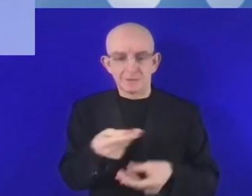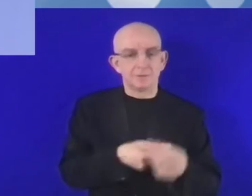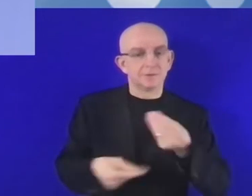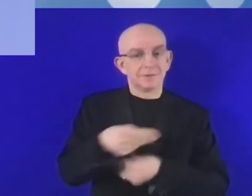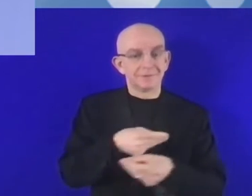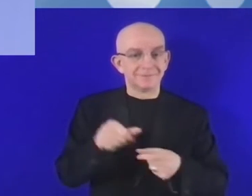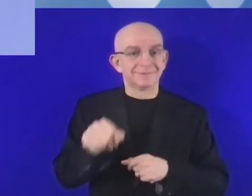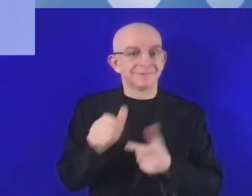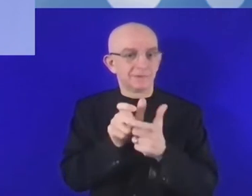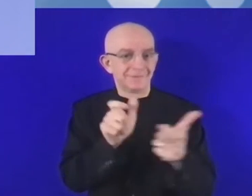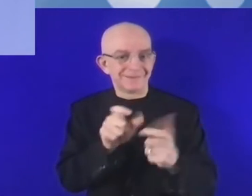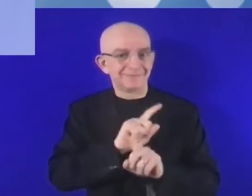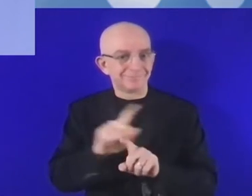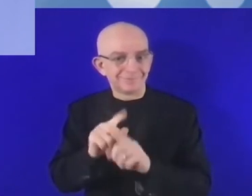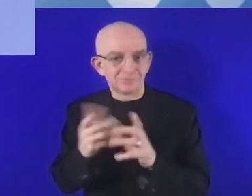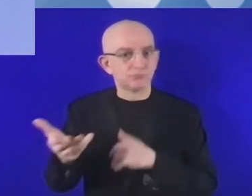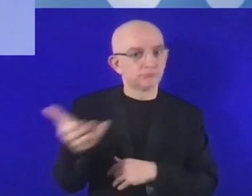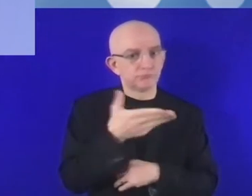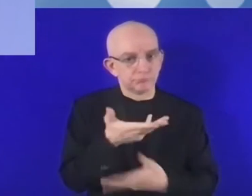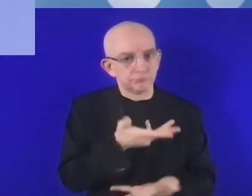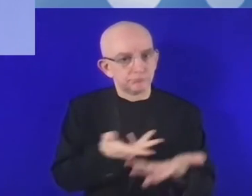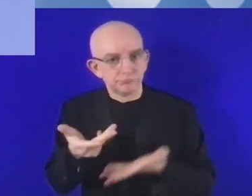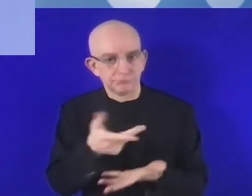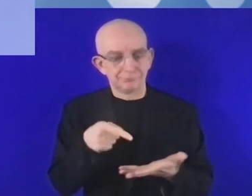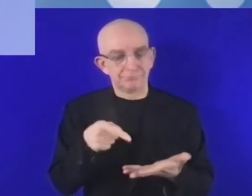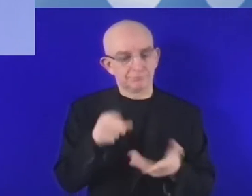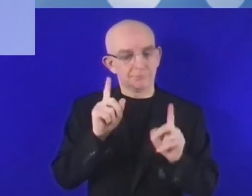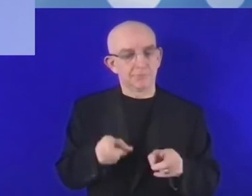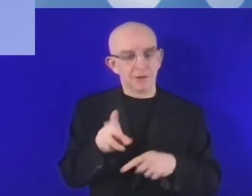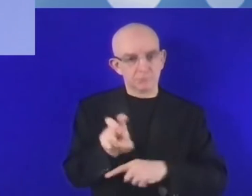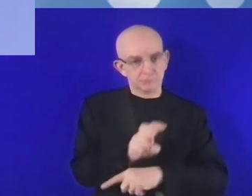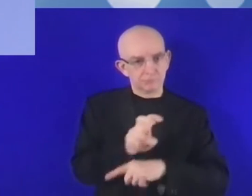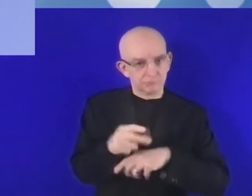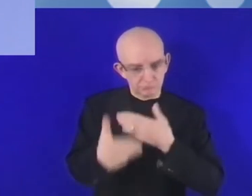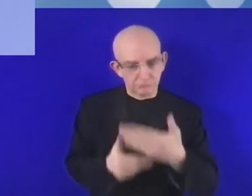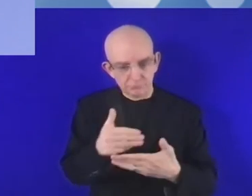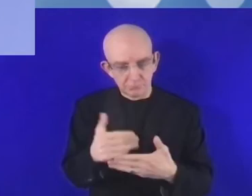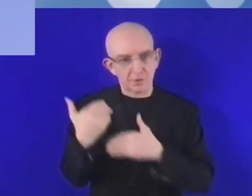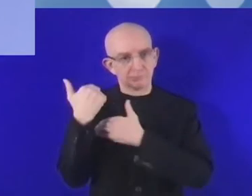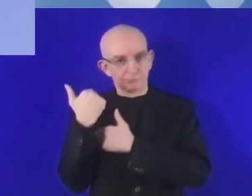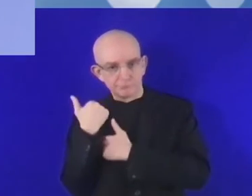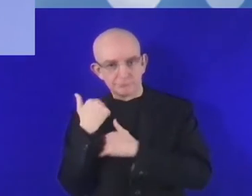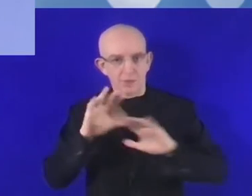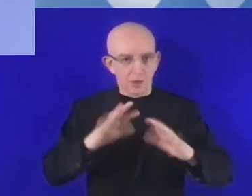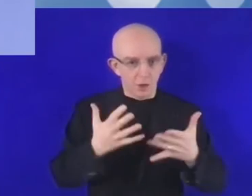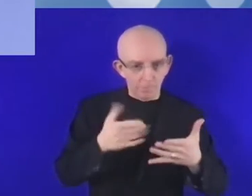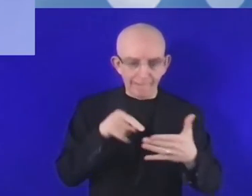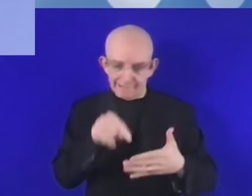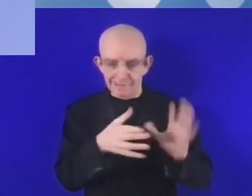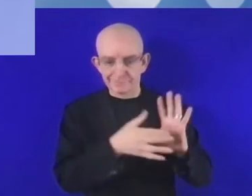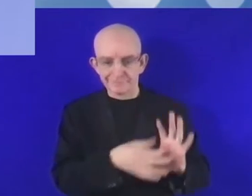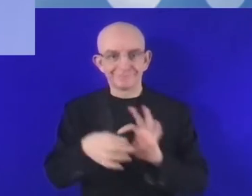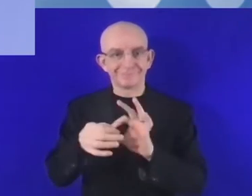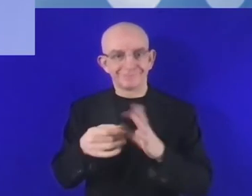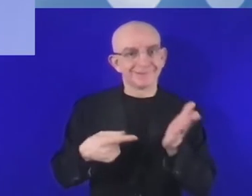information strategy identifies regulatory information. these are the challenges we